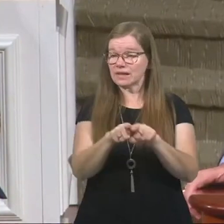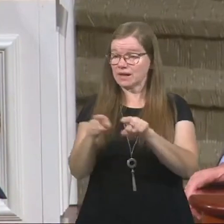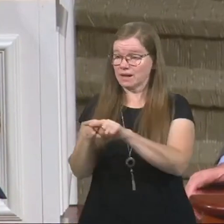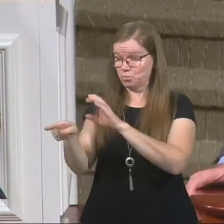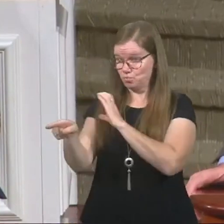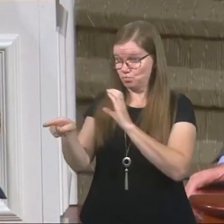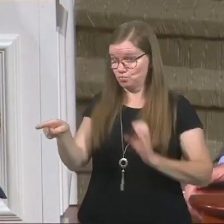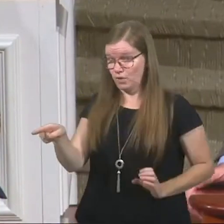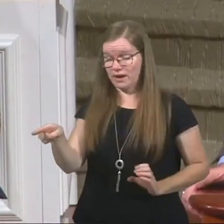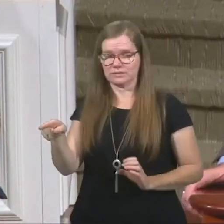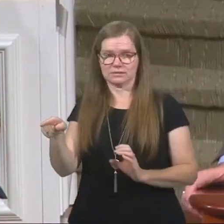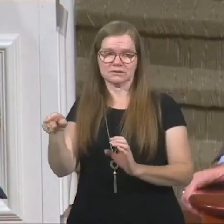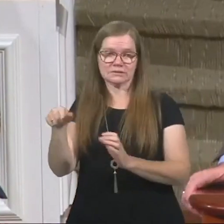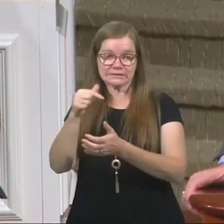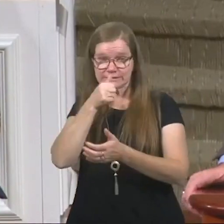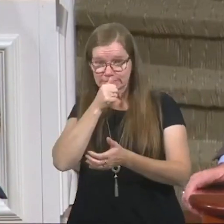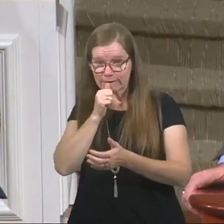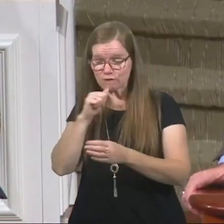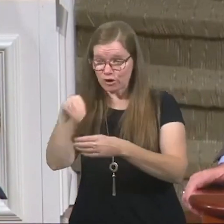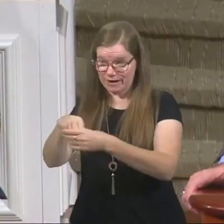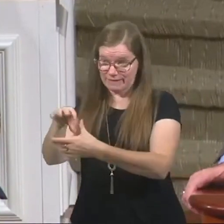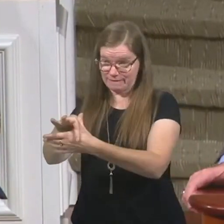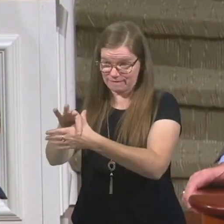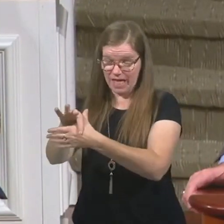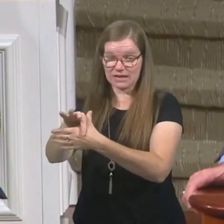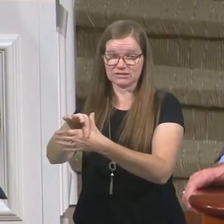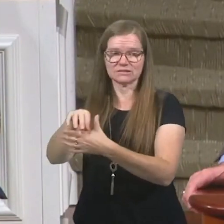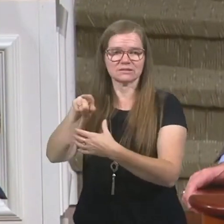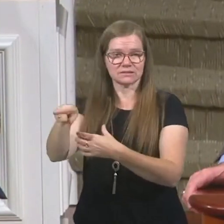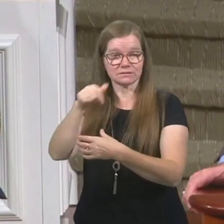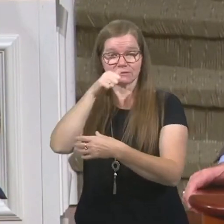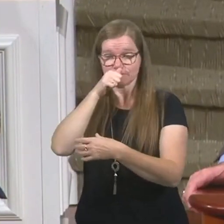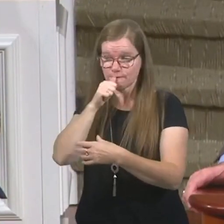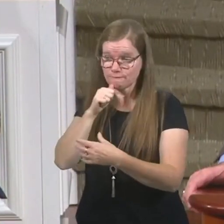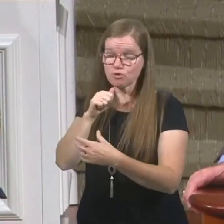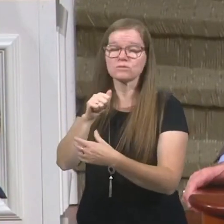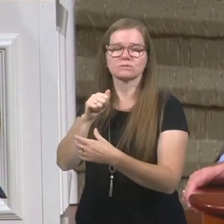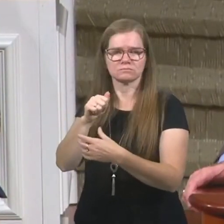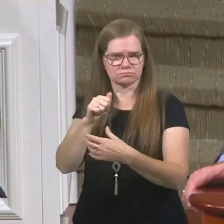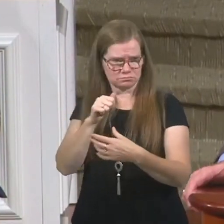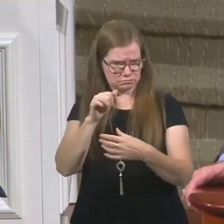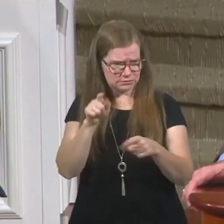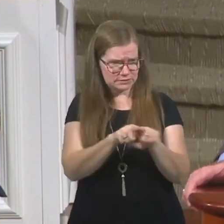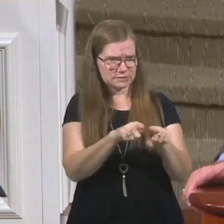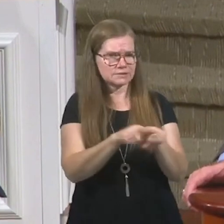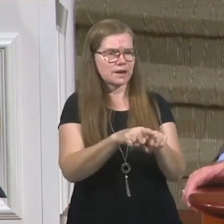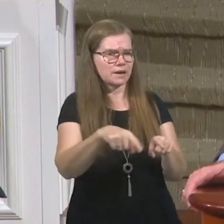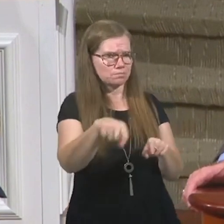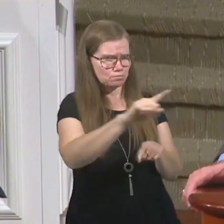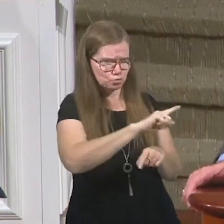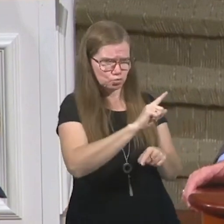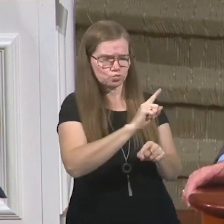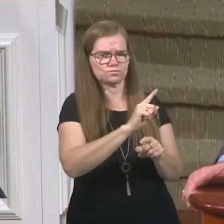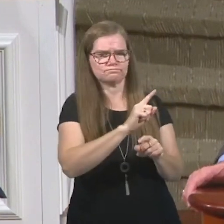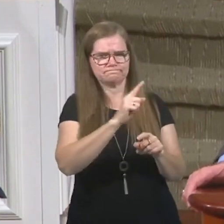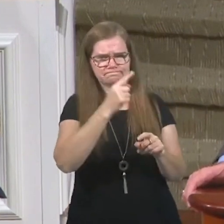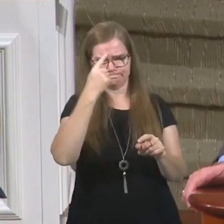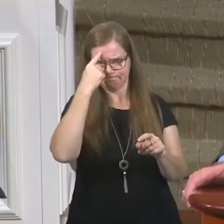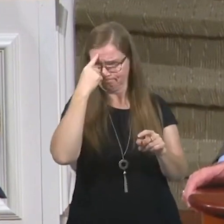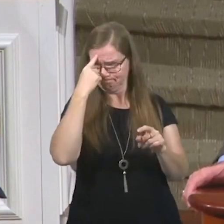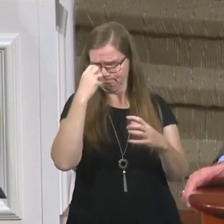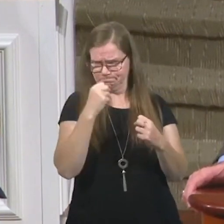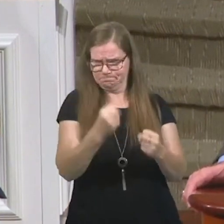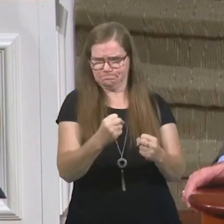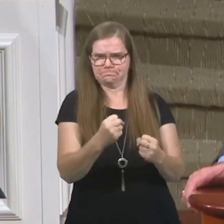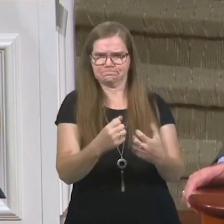for us in the flesh, he suffered while he was in the flesh, arm yourselves likewise with the same mind or the same mentality.